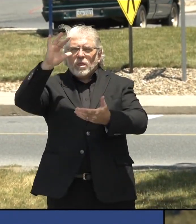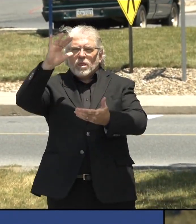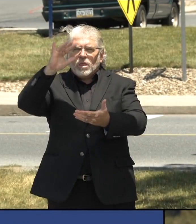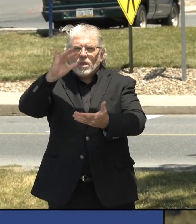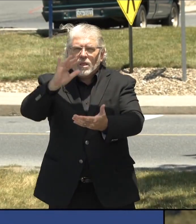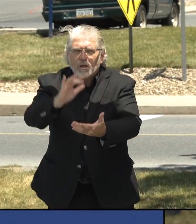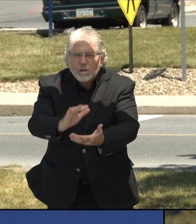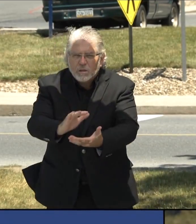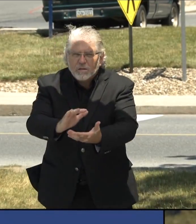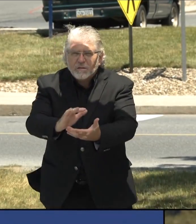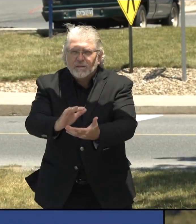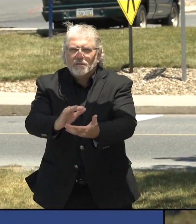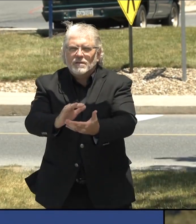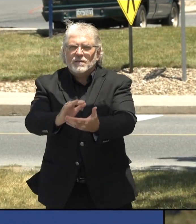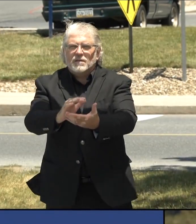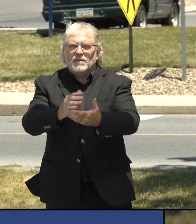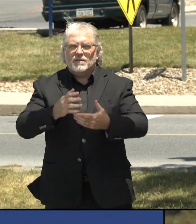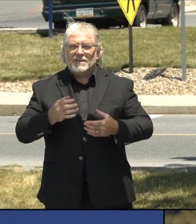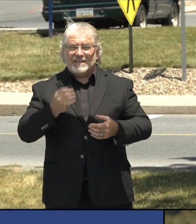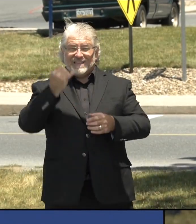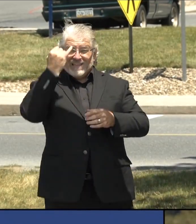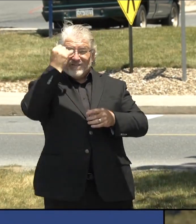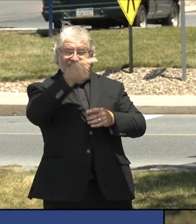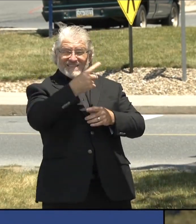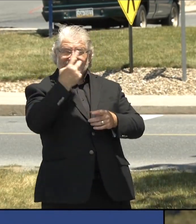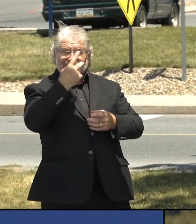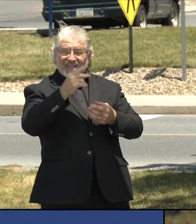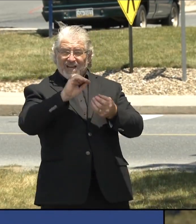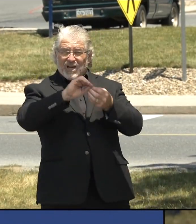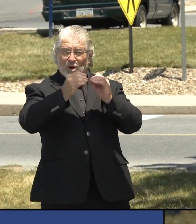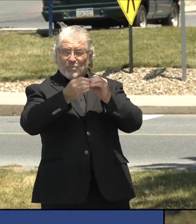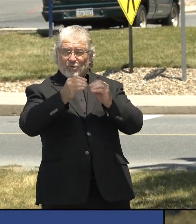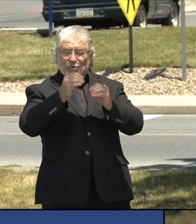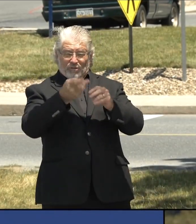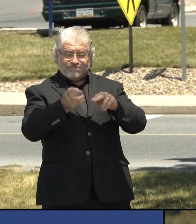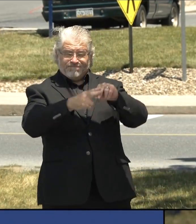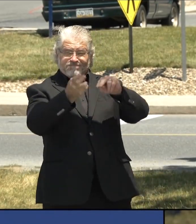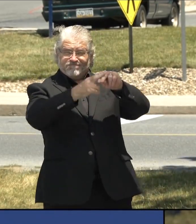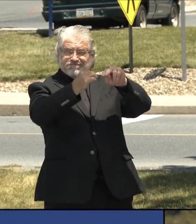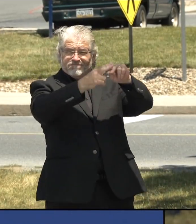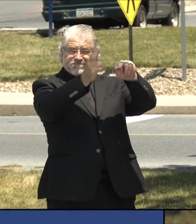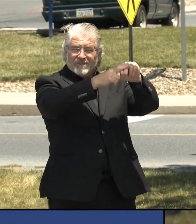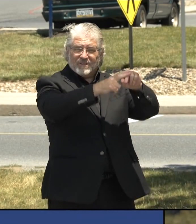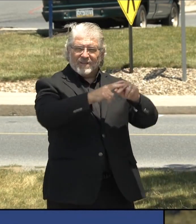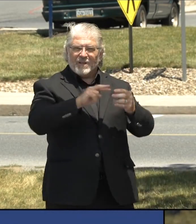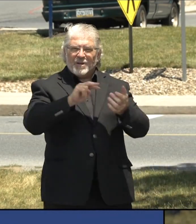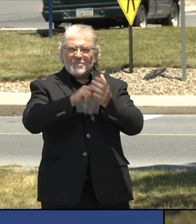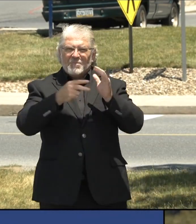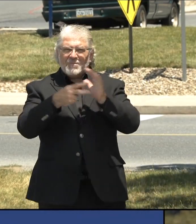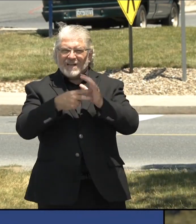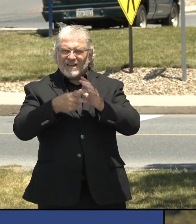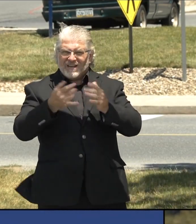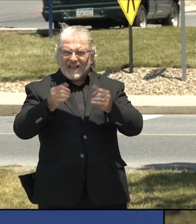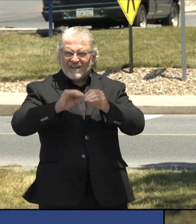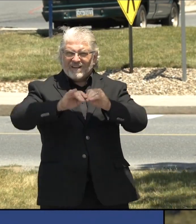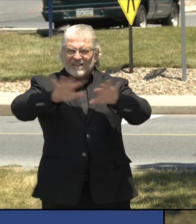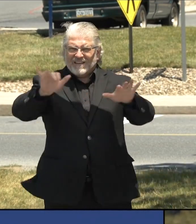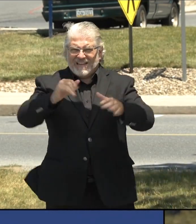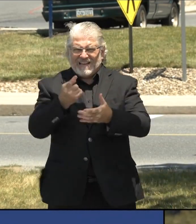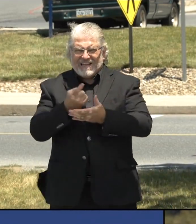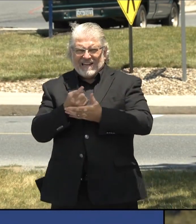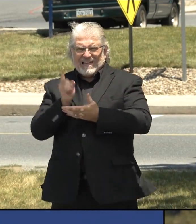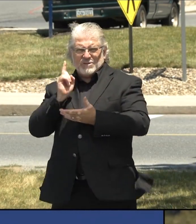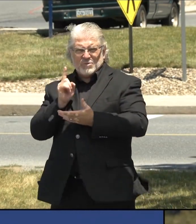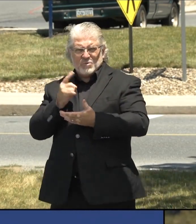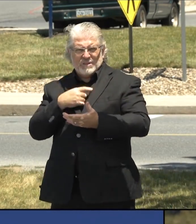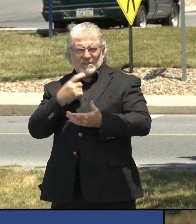seeing more cases. And then, I mean, so the, the perfect example is in Allegheny County. So really it's only been in the last week, uh, uh, maybe even